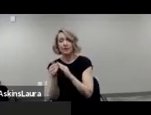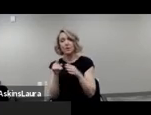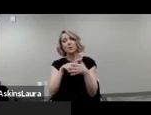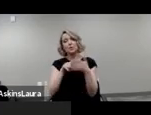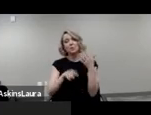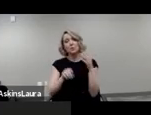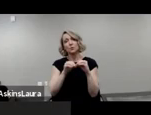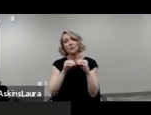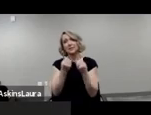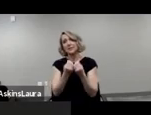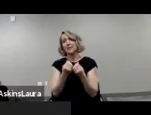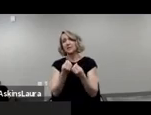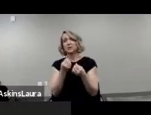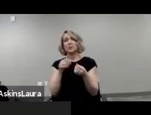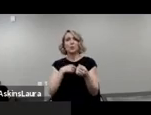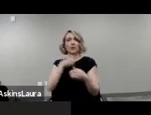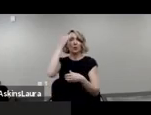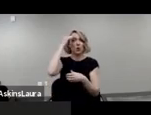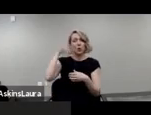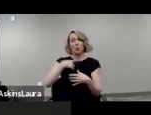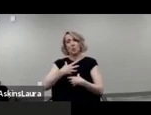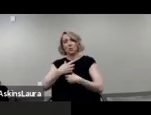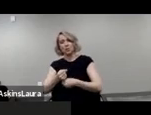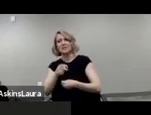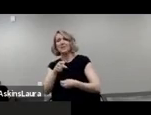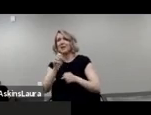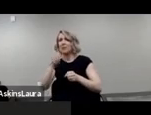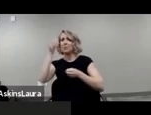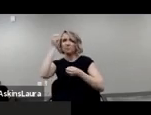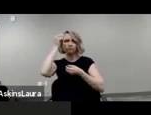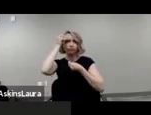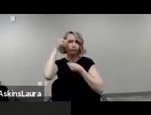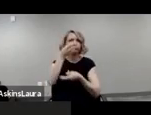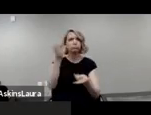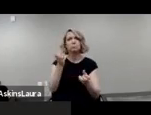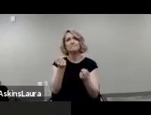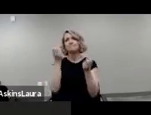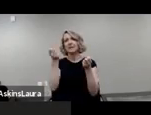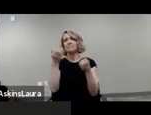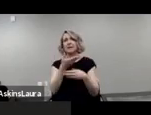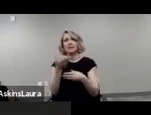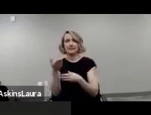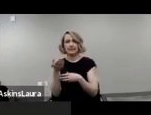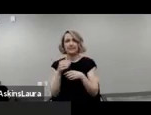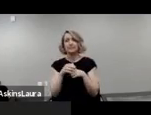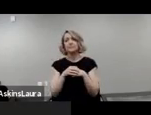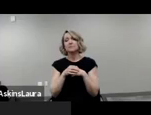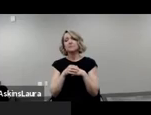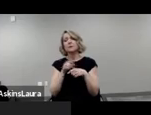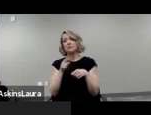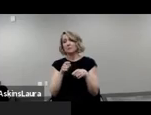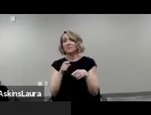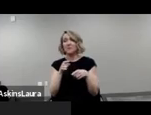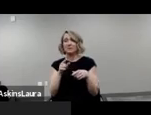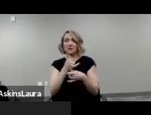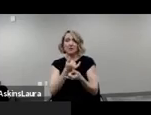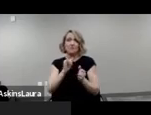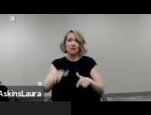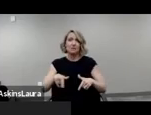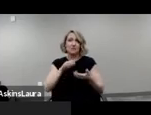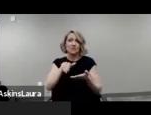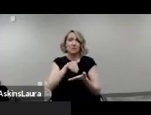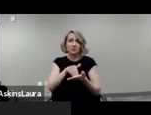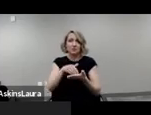known and trusted service providers that can be a wealth of knowledge. Not to mention the fact that independent living centers have been around for 40 years.